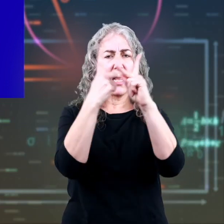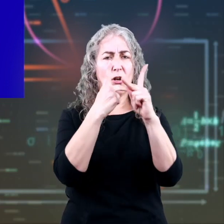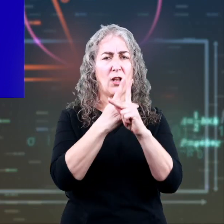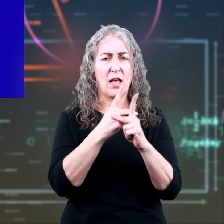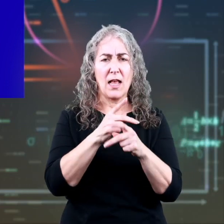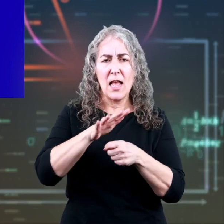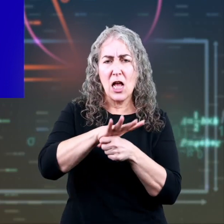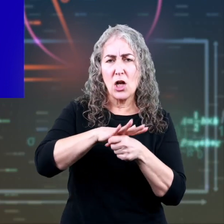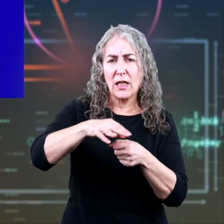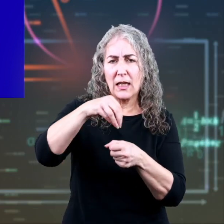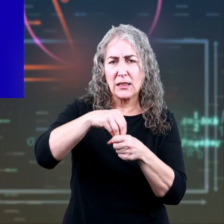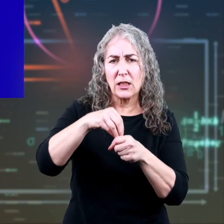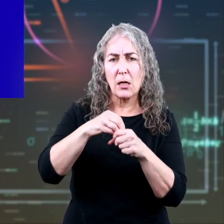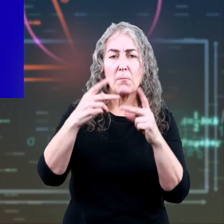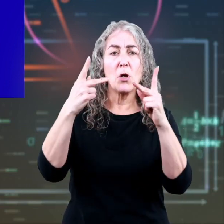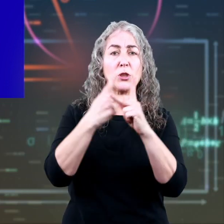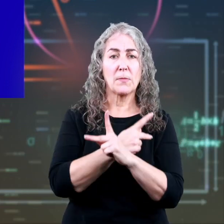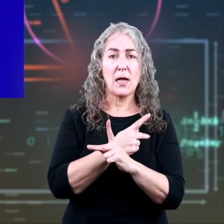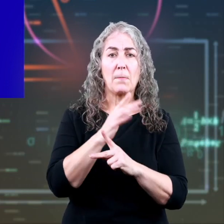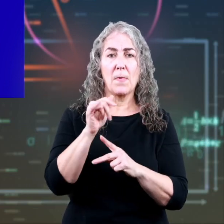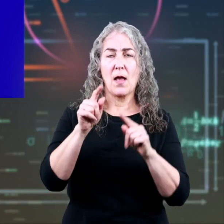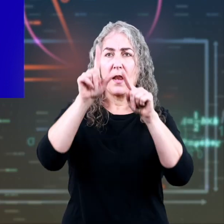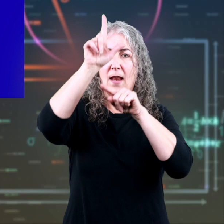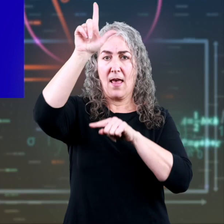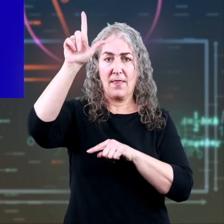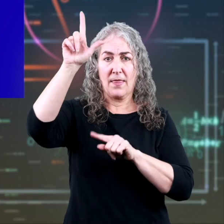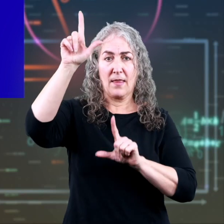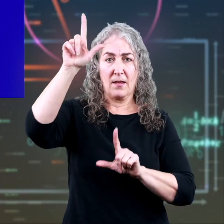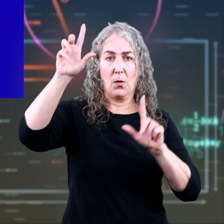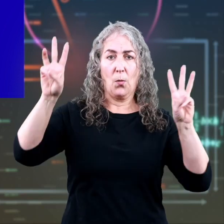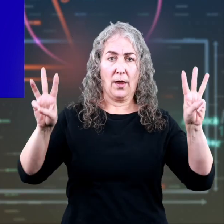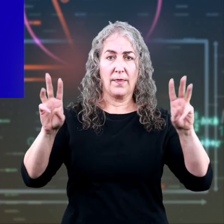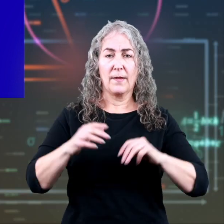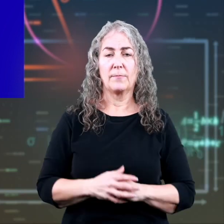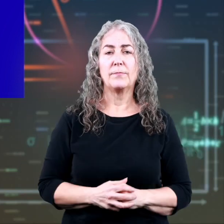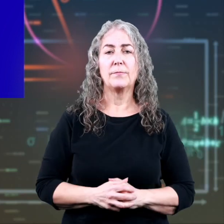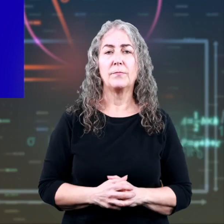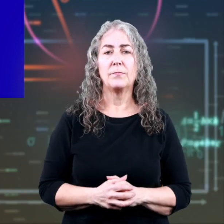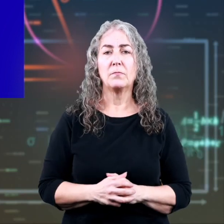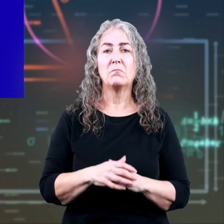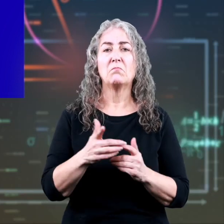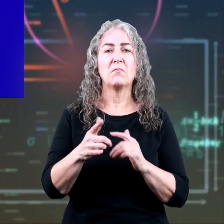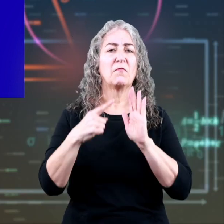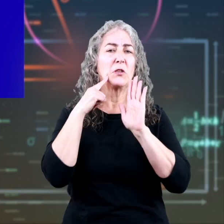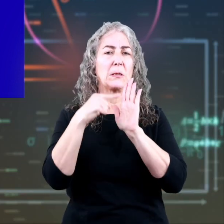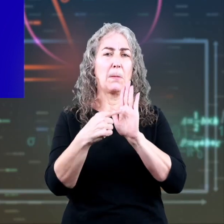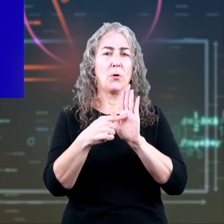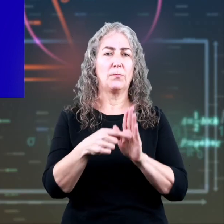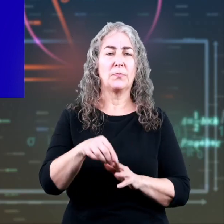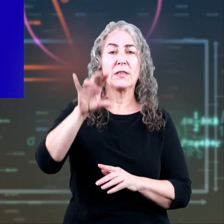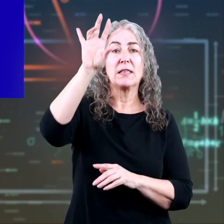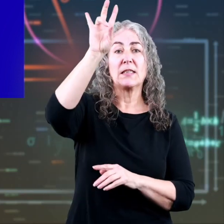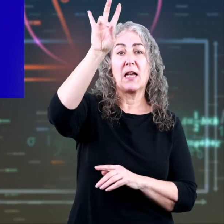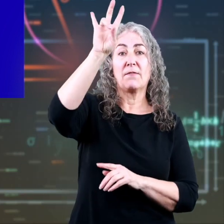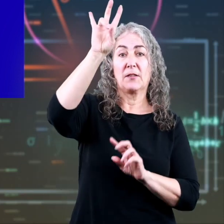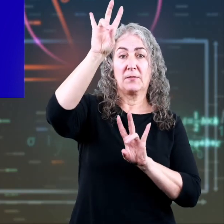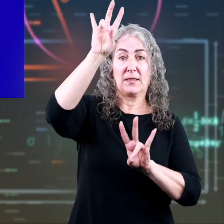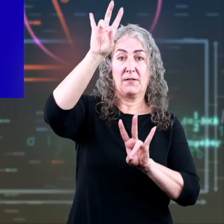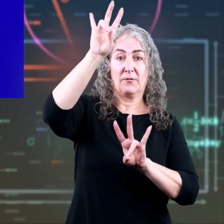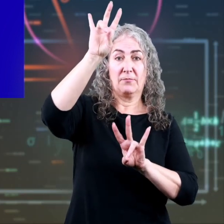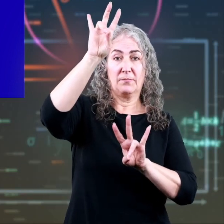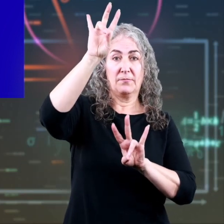All you have to do to calculate area is multiply the length times the width. Using our above examples, for a rectangle